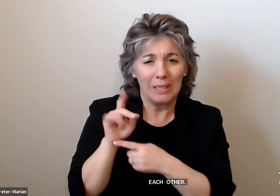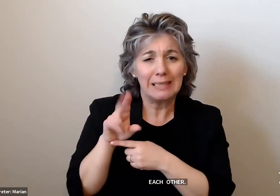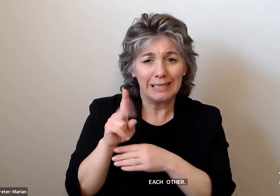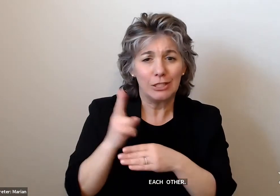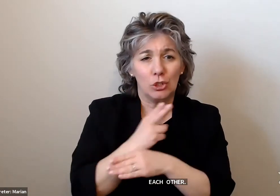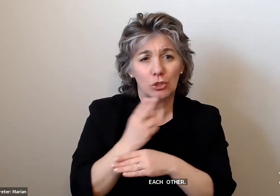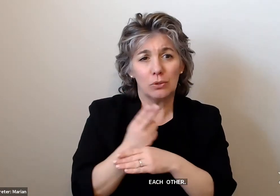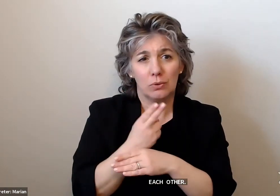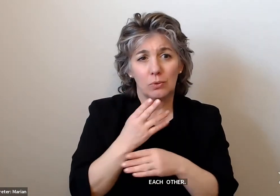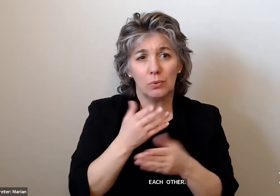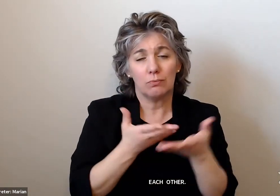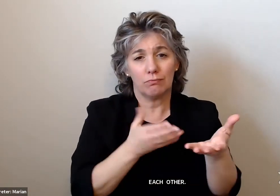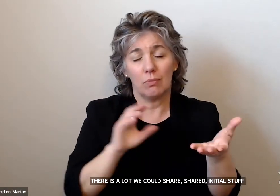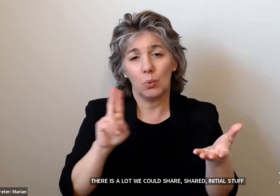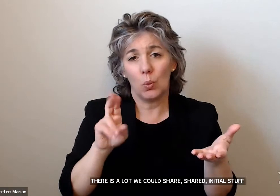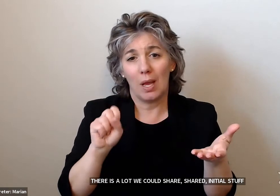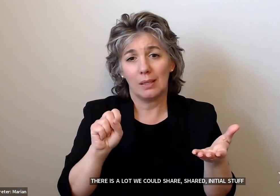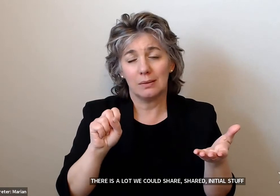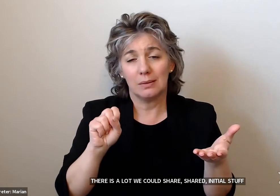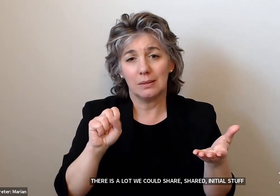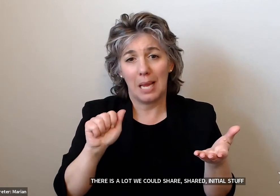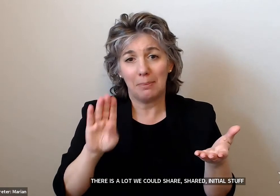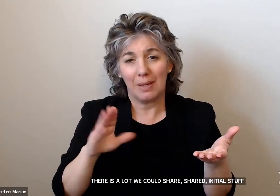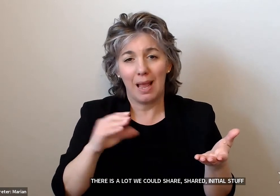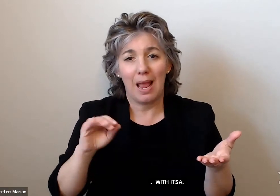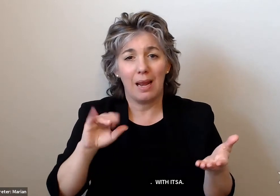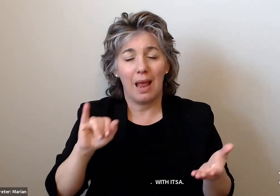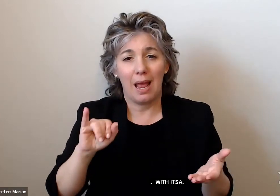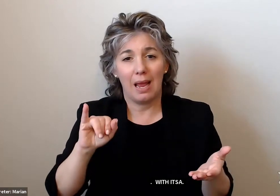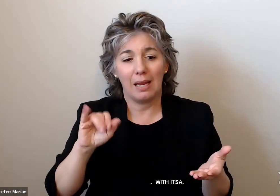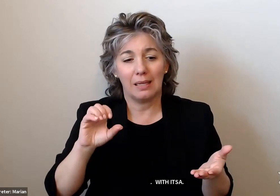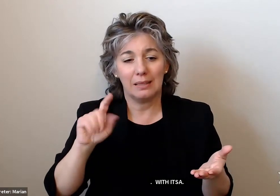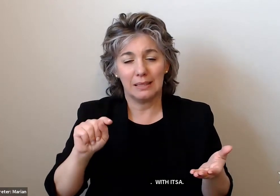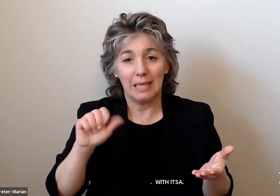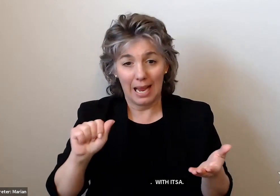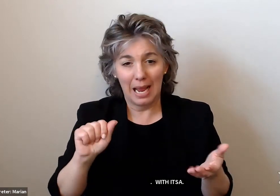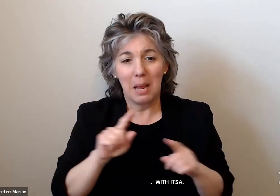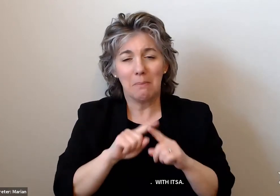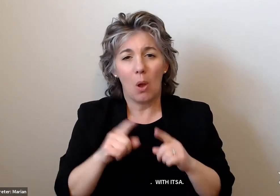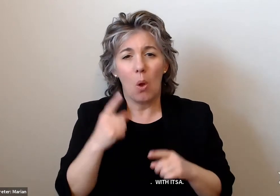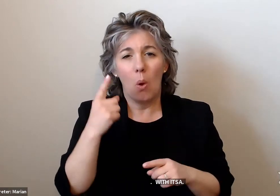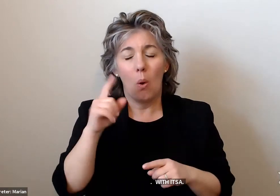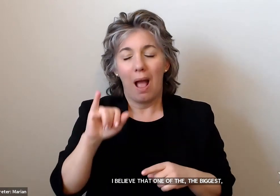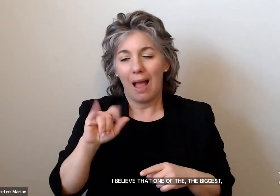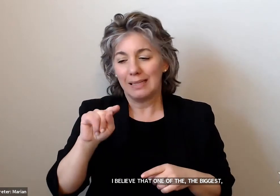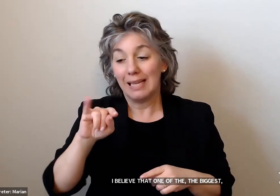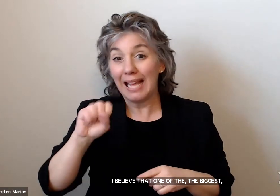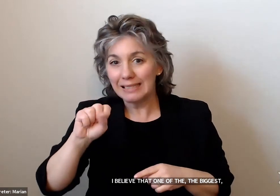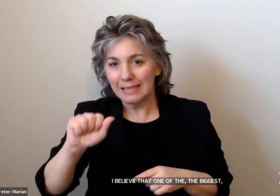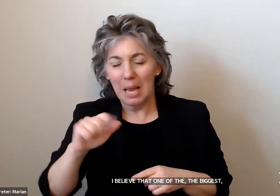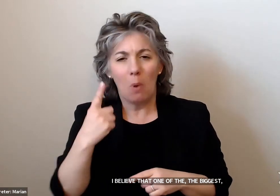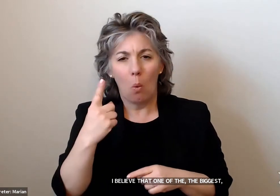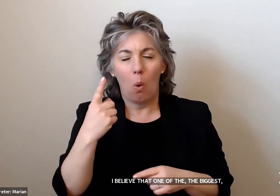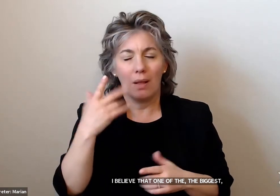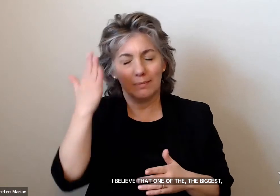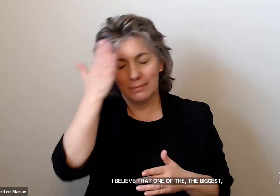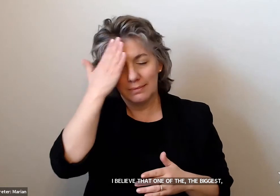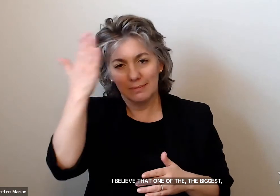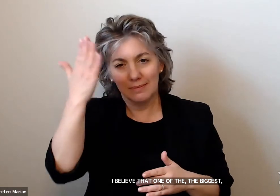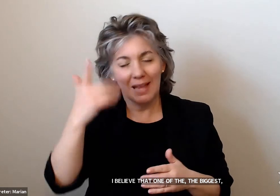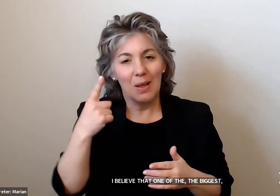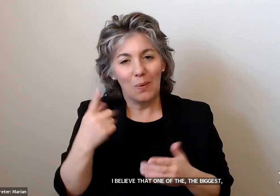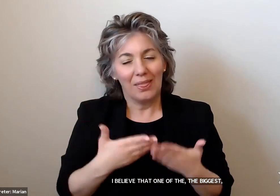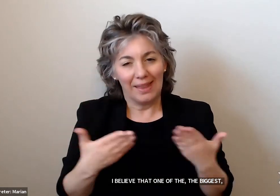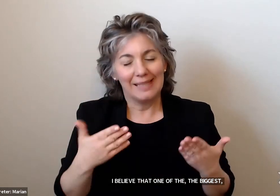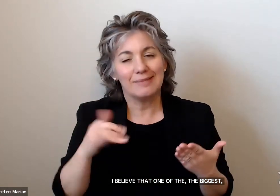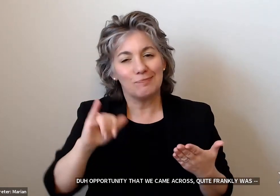Board and with ITSA, but I believe that one of the biggest opportunities that we came across, quite frankly, was